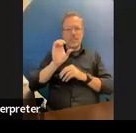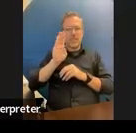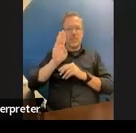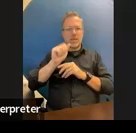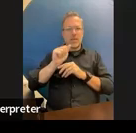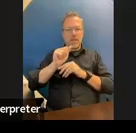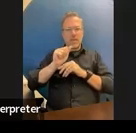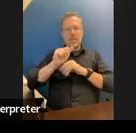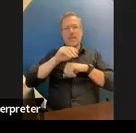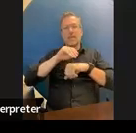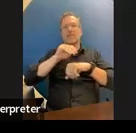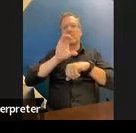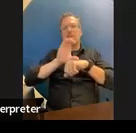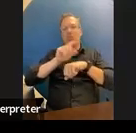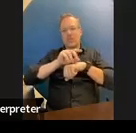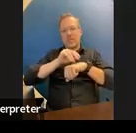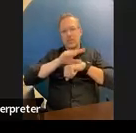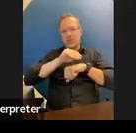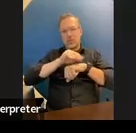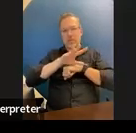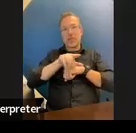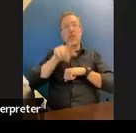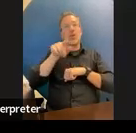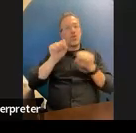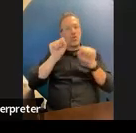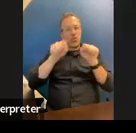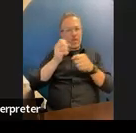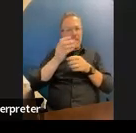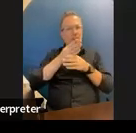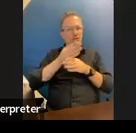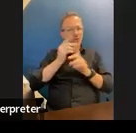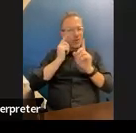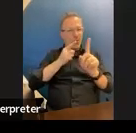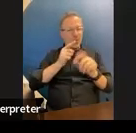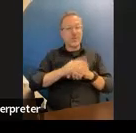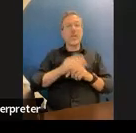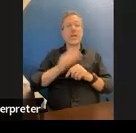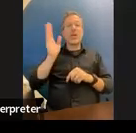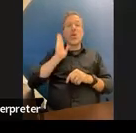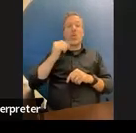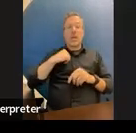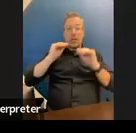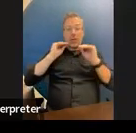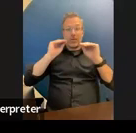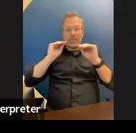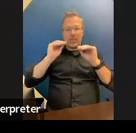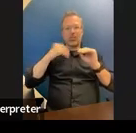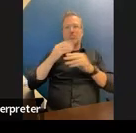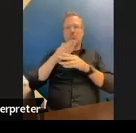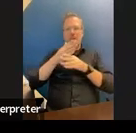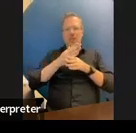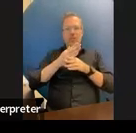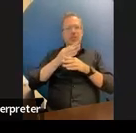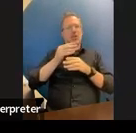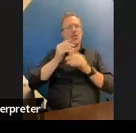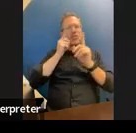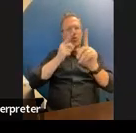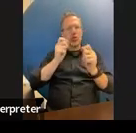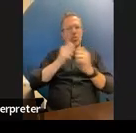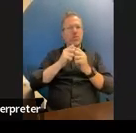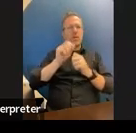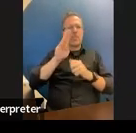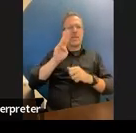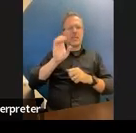so you can absolutely share goals when i was teaching i shared goals with my bcba and my speech path